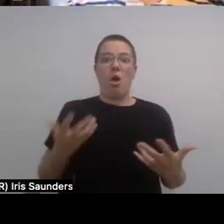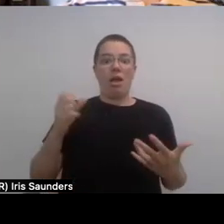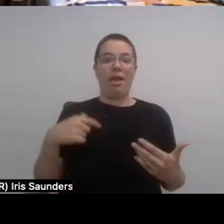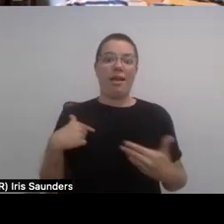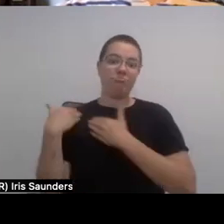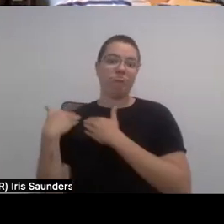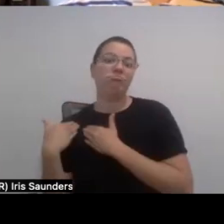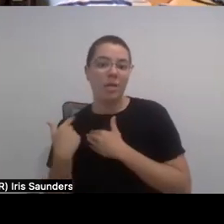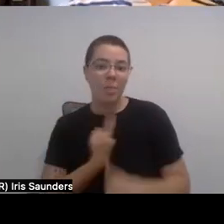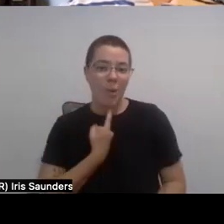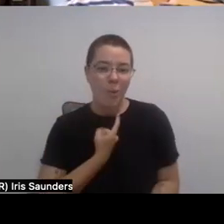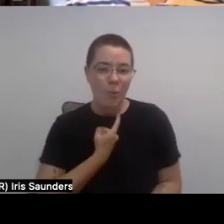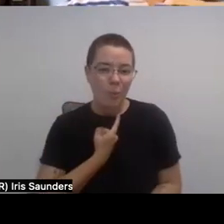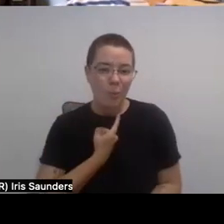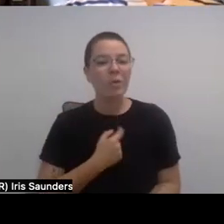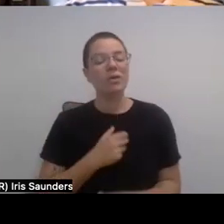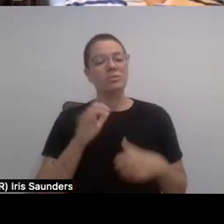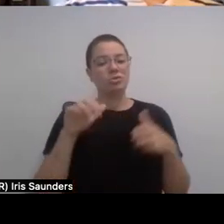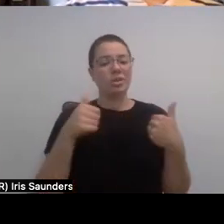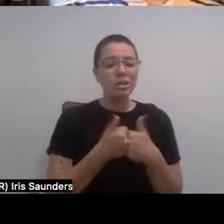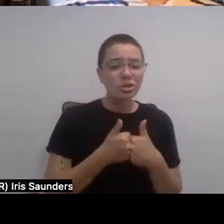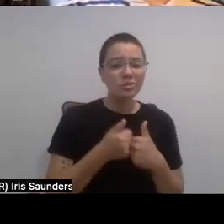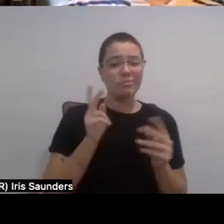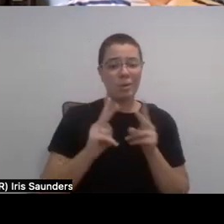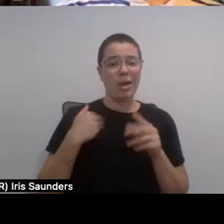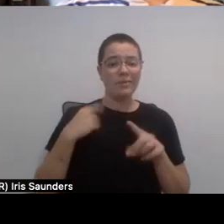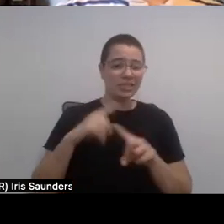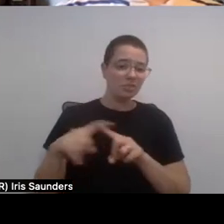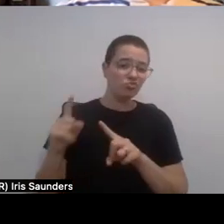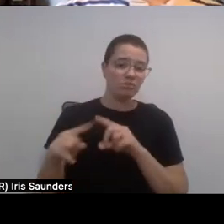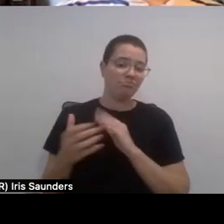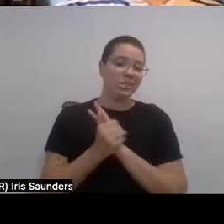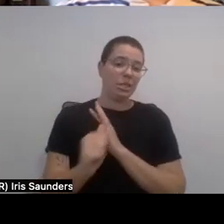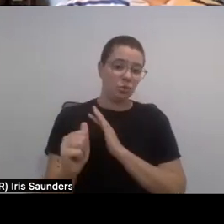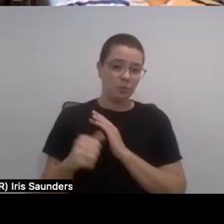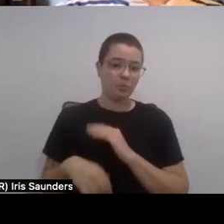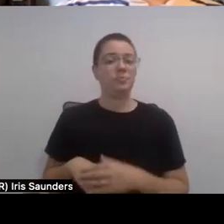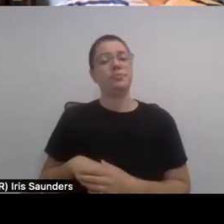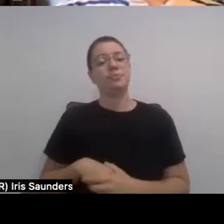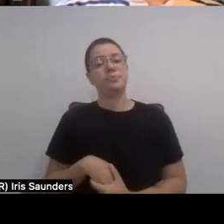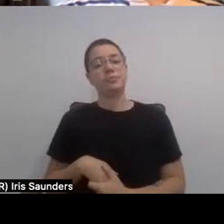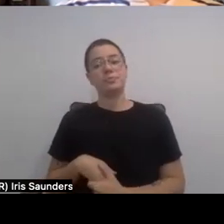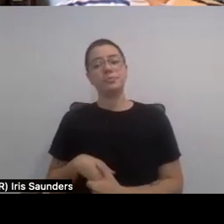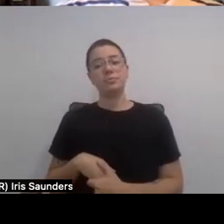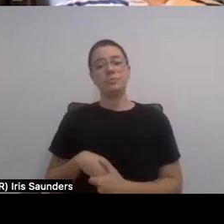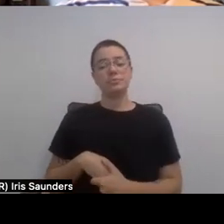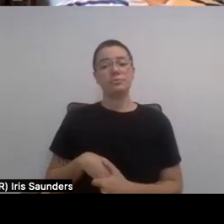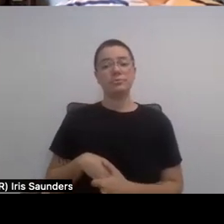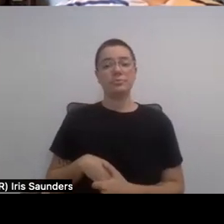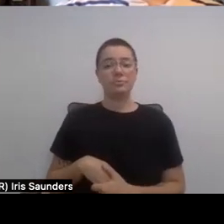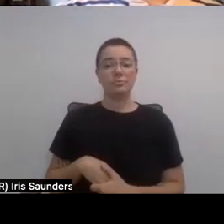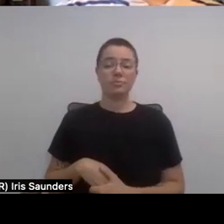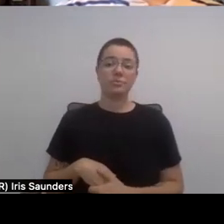challenge is sometimes, you know, people have different skill sets. And so you learn how to do